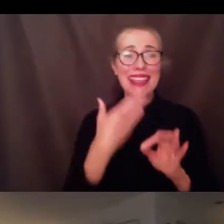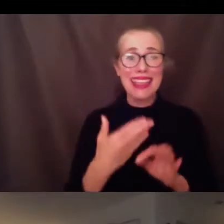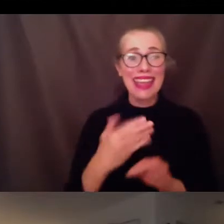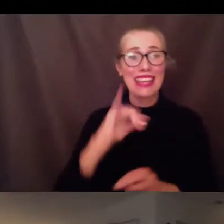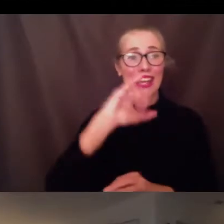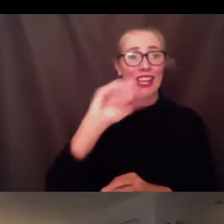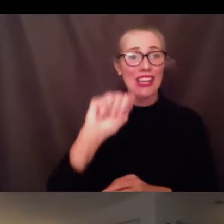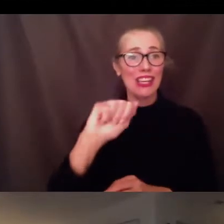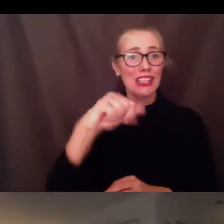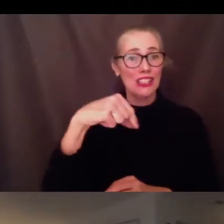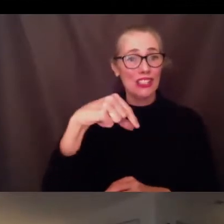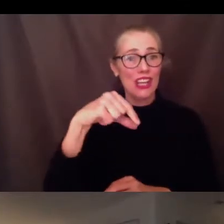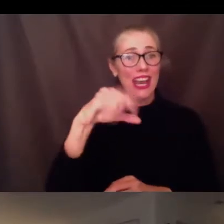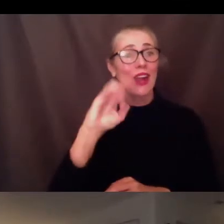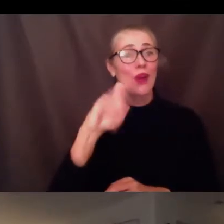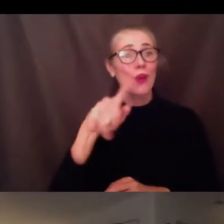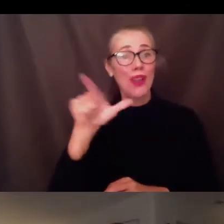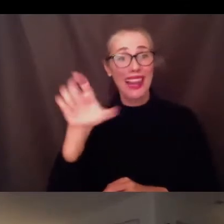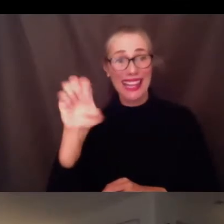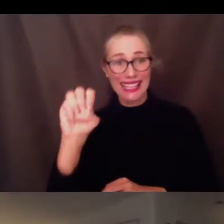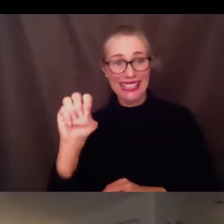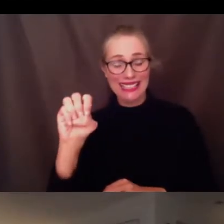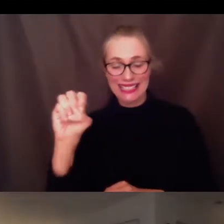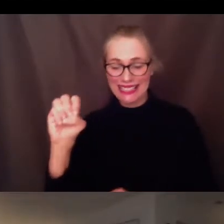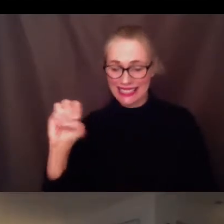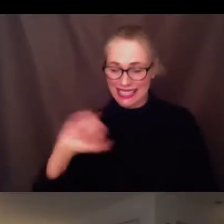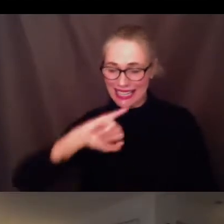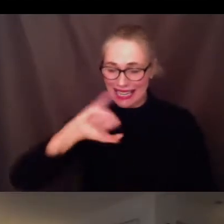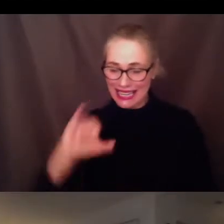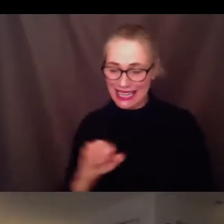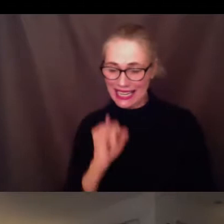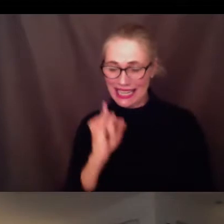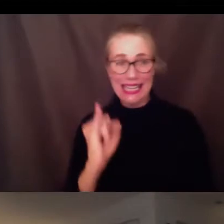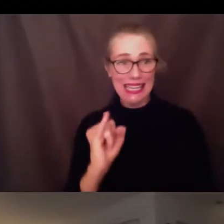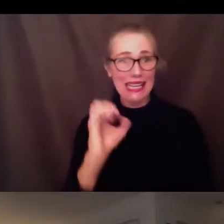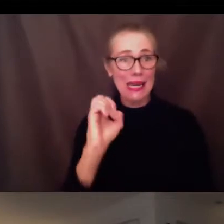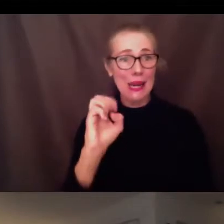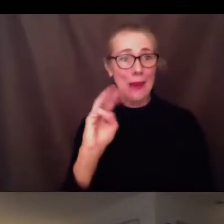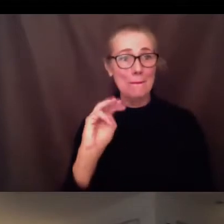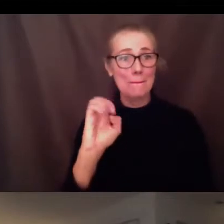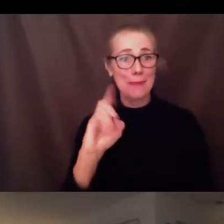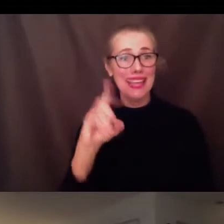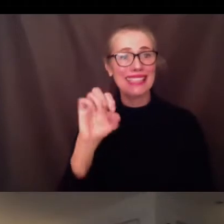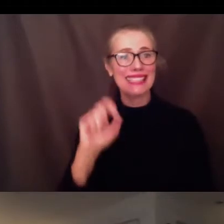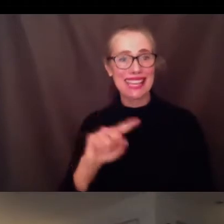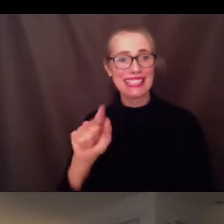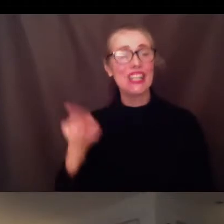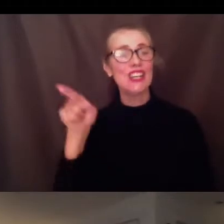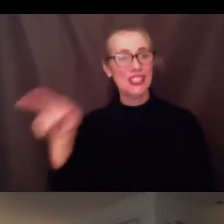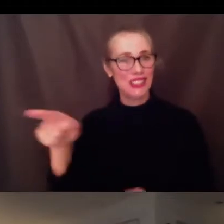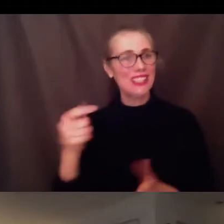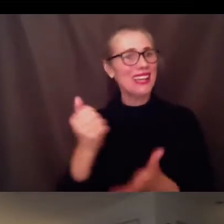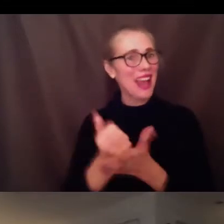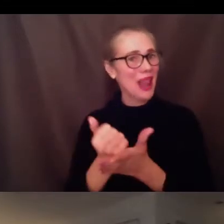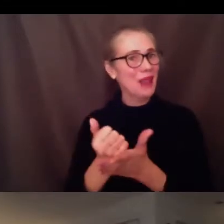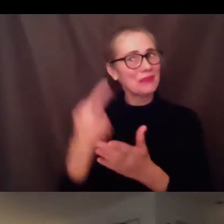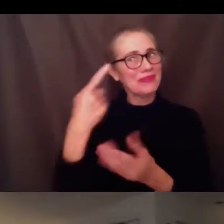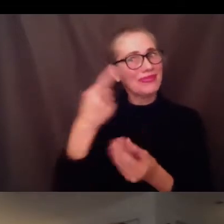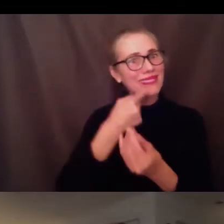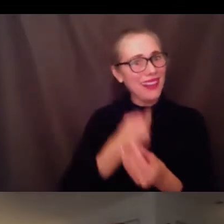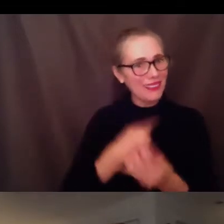Jimenez who reminded us of the importance of doing so. Ms. Maldonado will you please lead us in the Pledge of Allegiance.